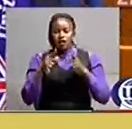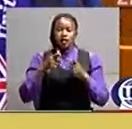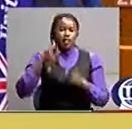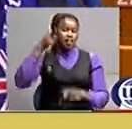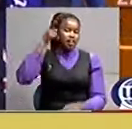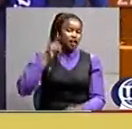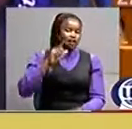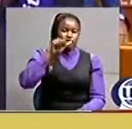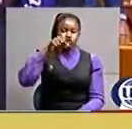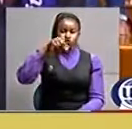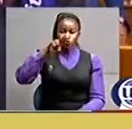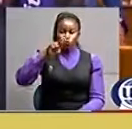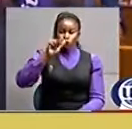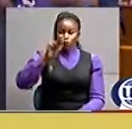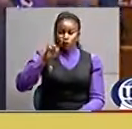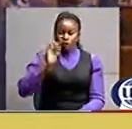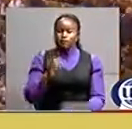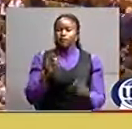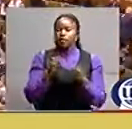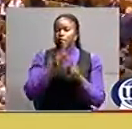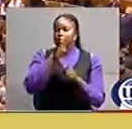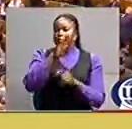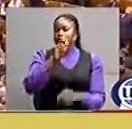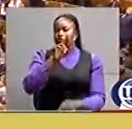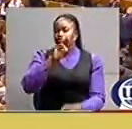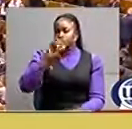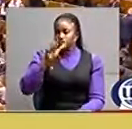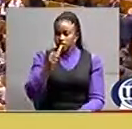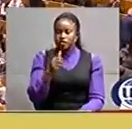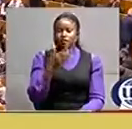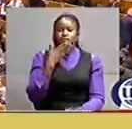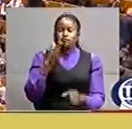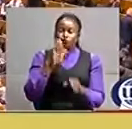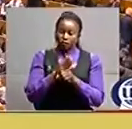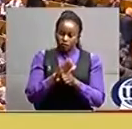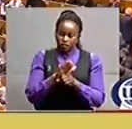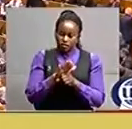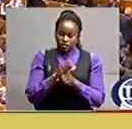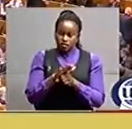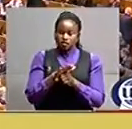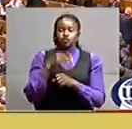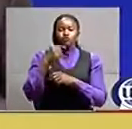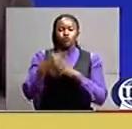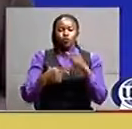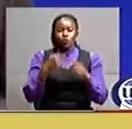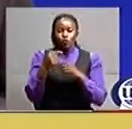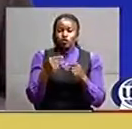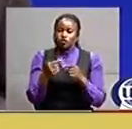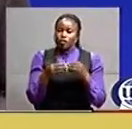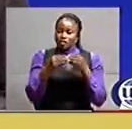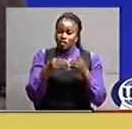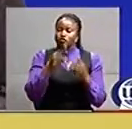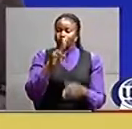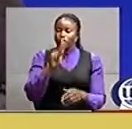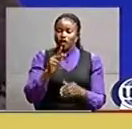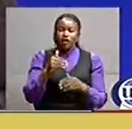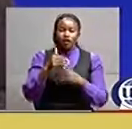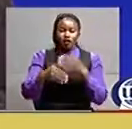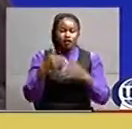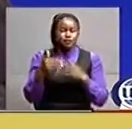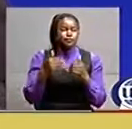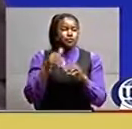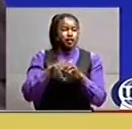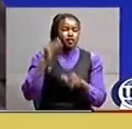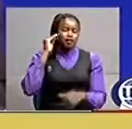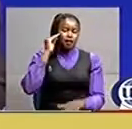vowed to bring the country together and i quote take us forward end of quote in a message released on social media an